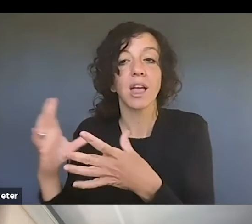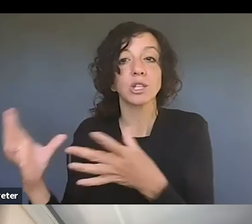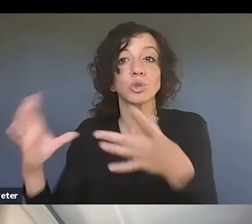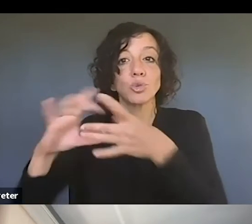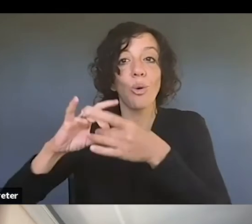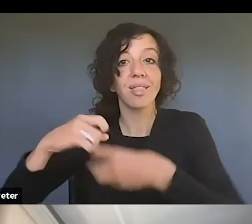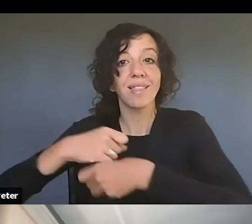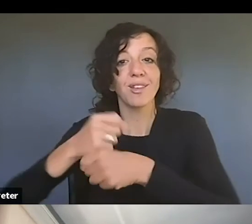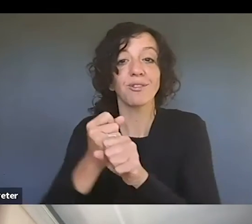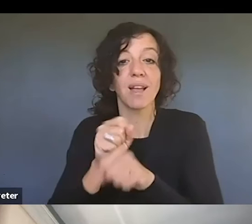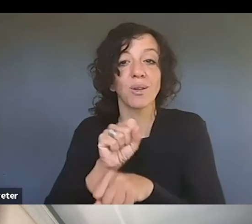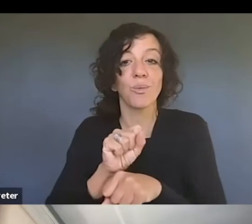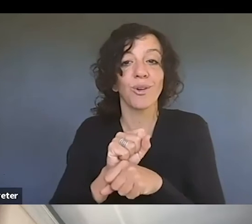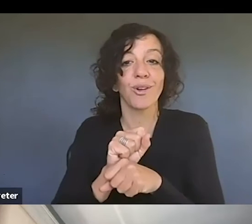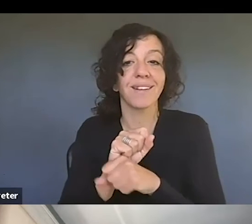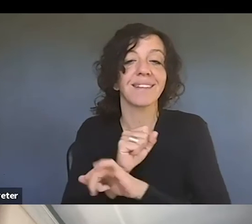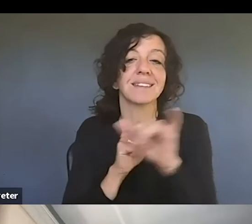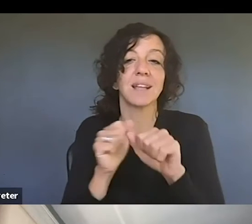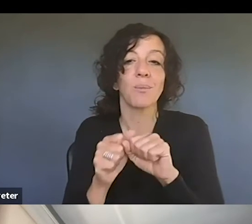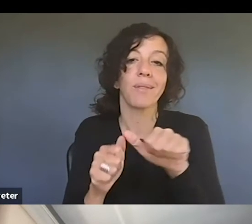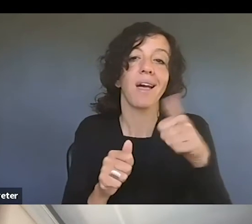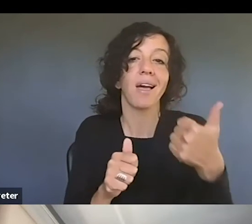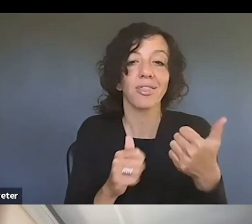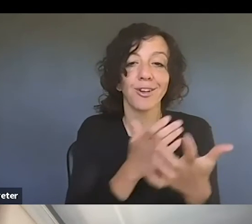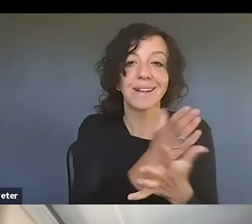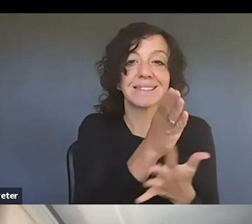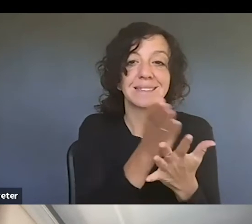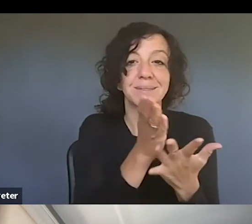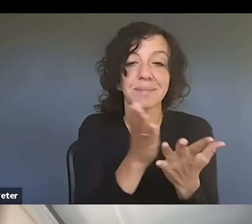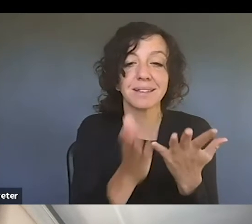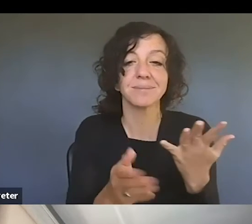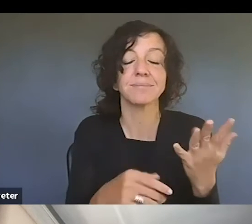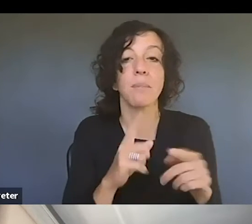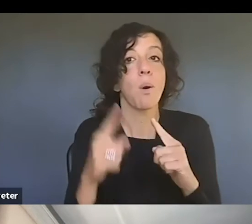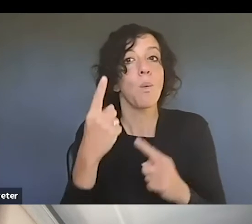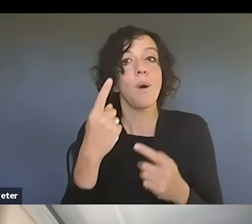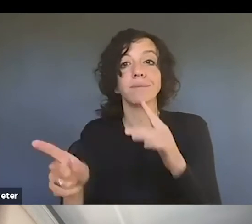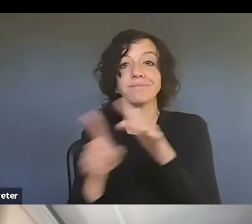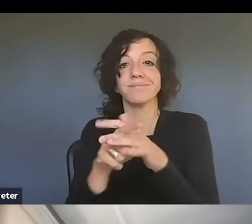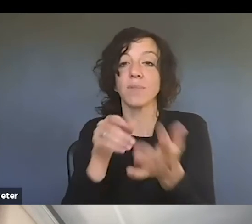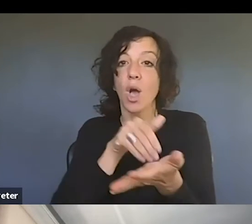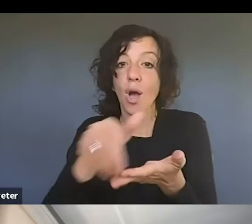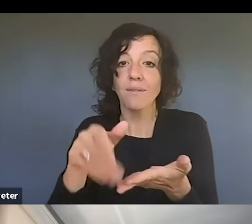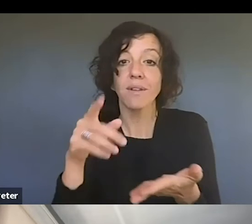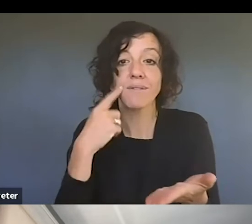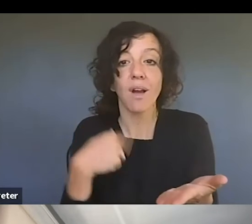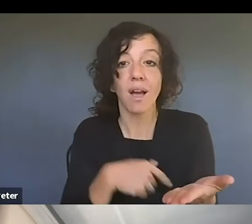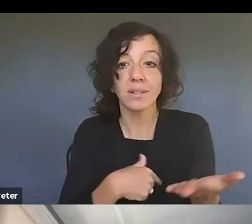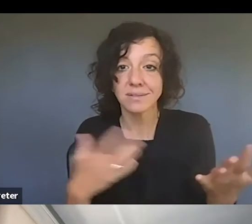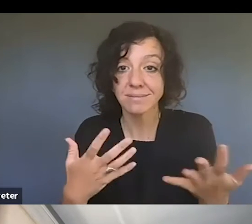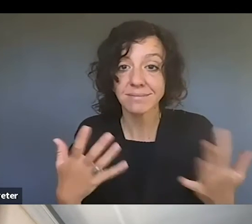as there is in other, uh, disciplines, but what comes up so frequently for us are,